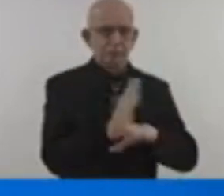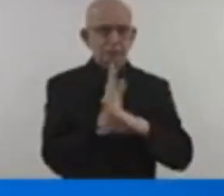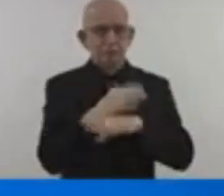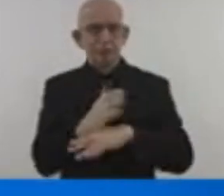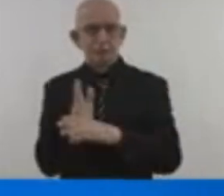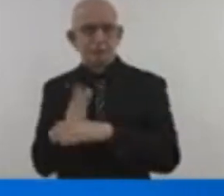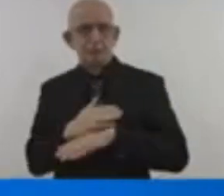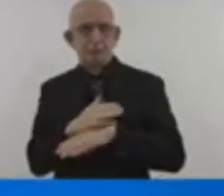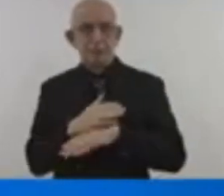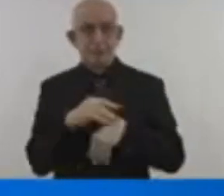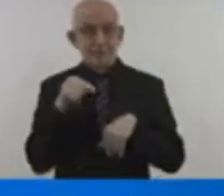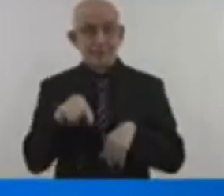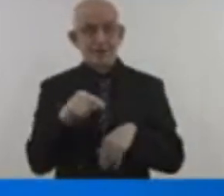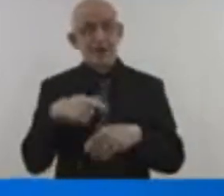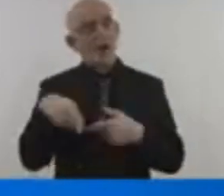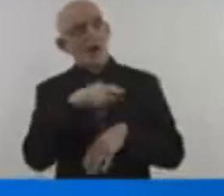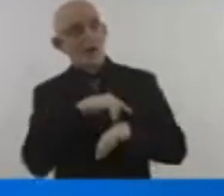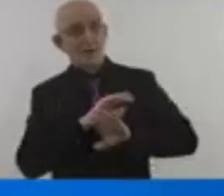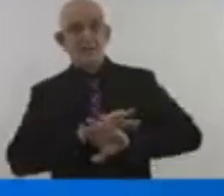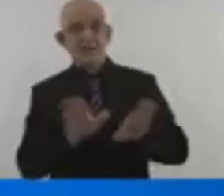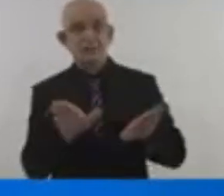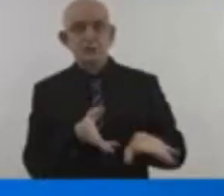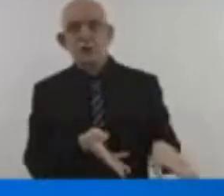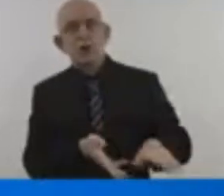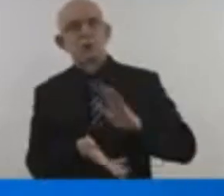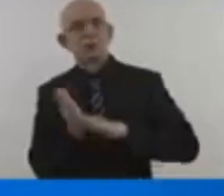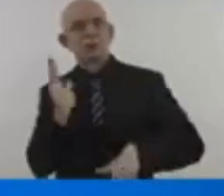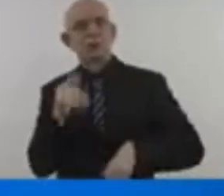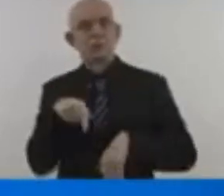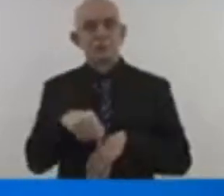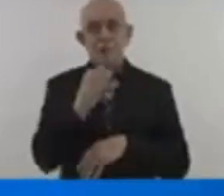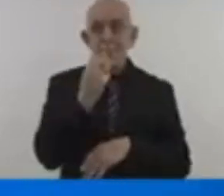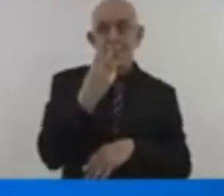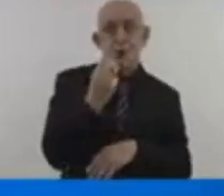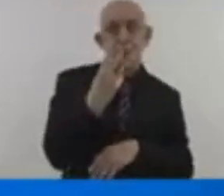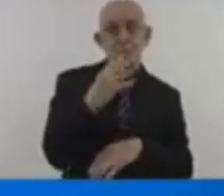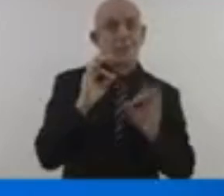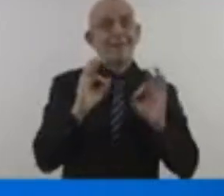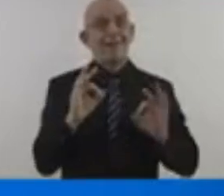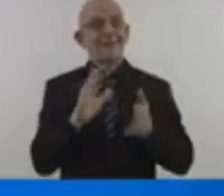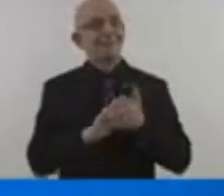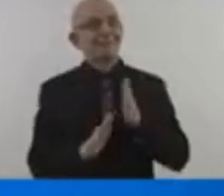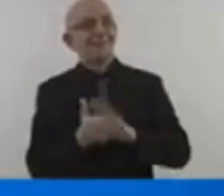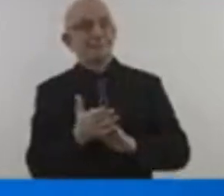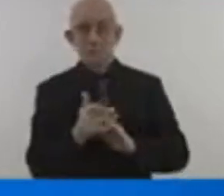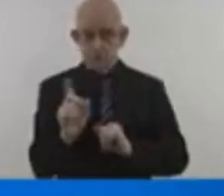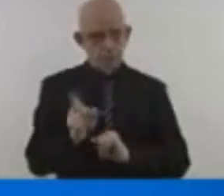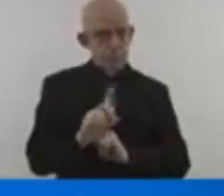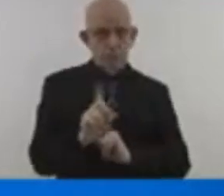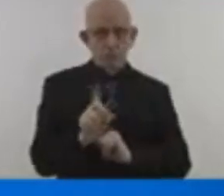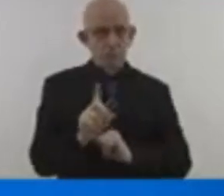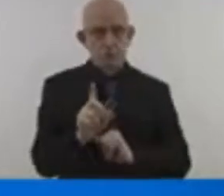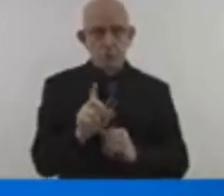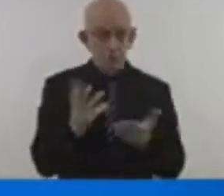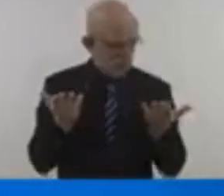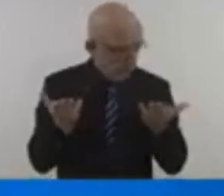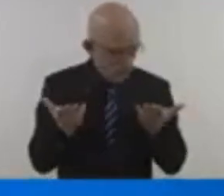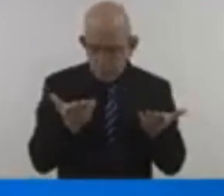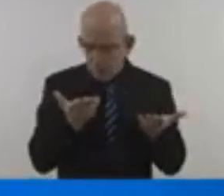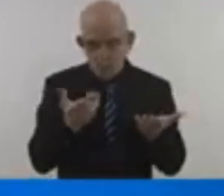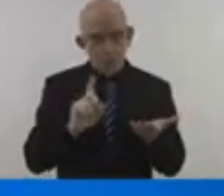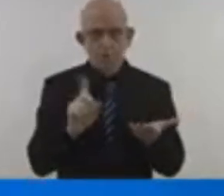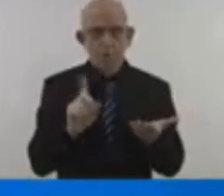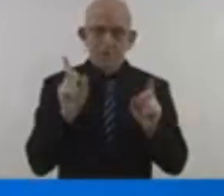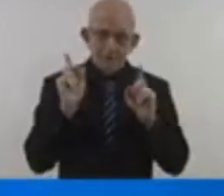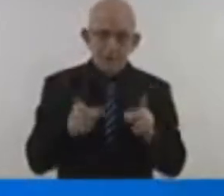First, a significant increase in concessional public finance. Second, a clear indication of how